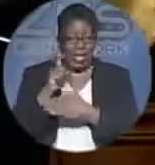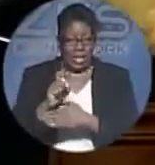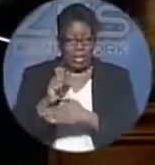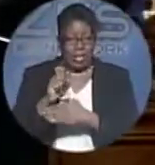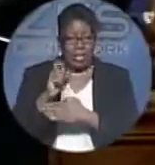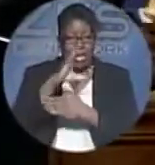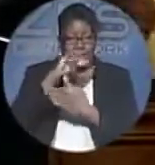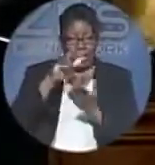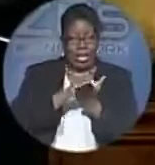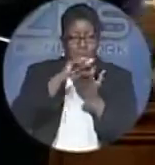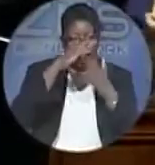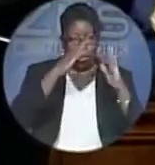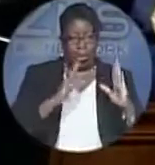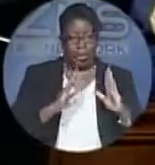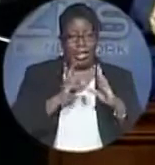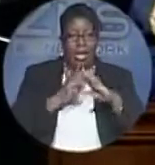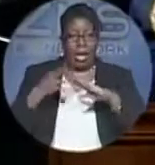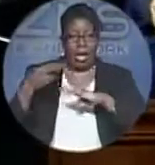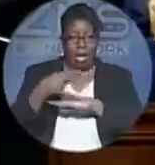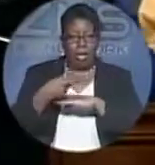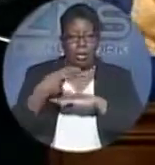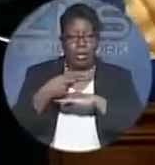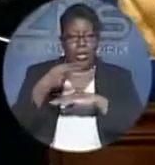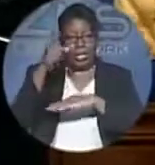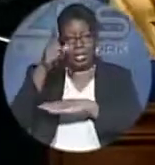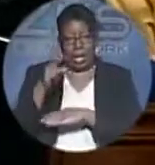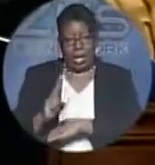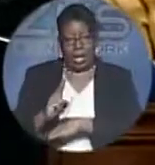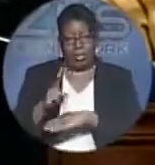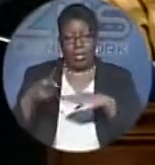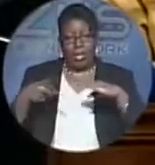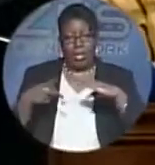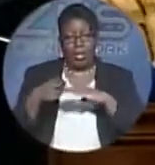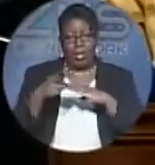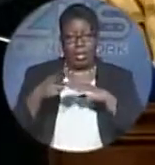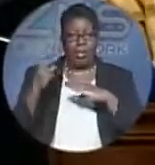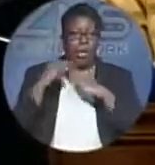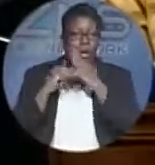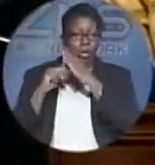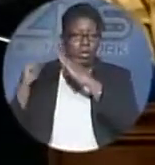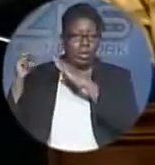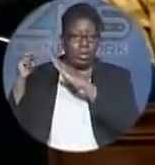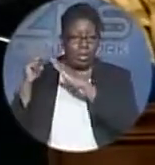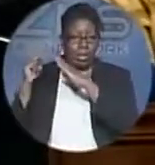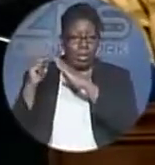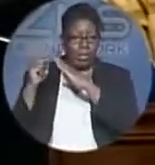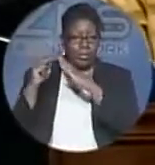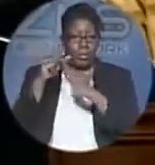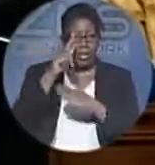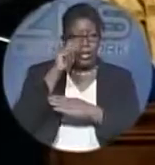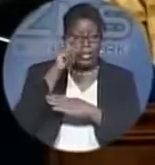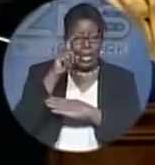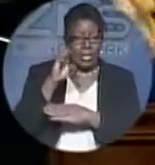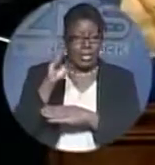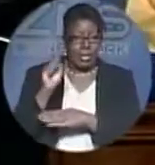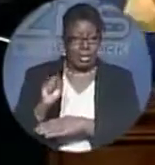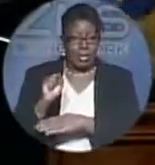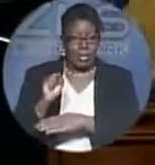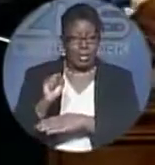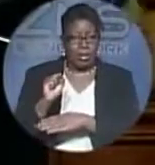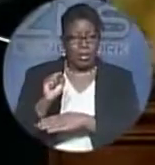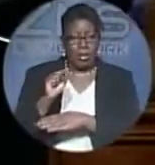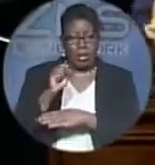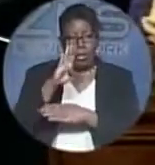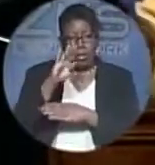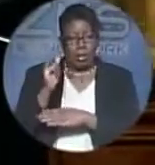and harbor in half. Cut hotel taxes by 50% for a period of